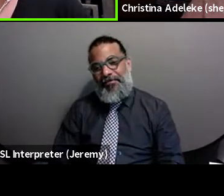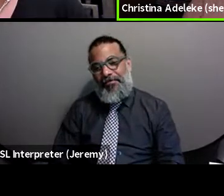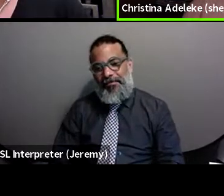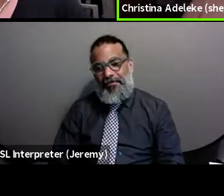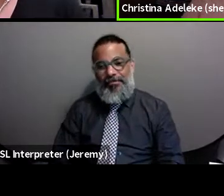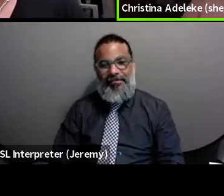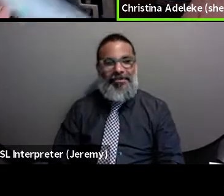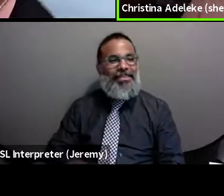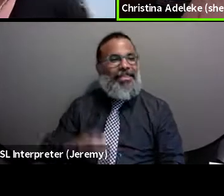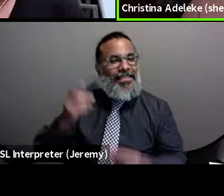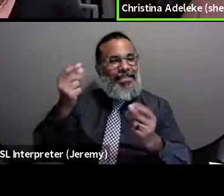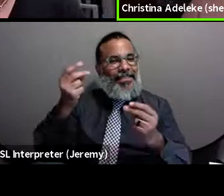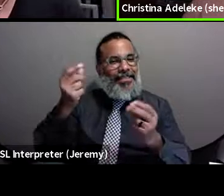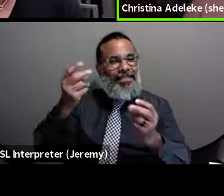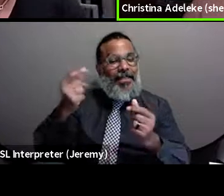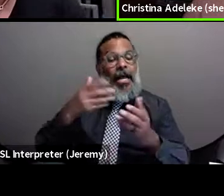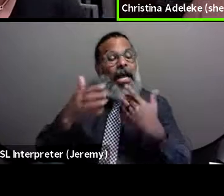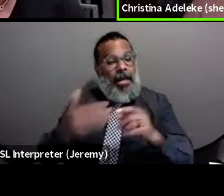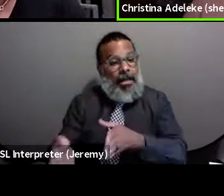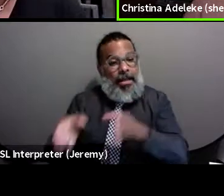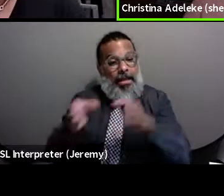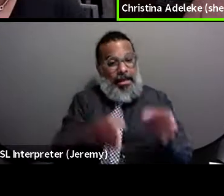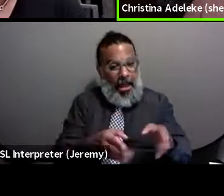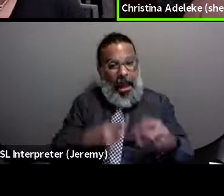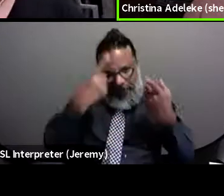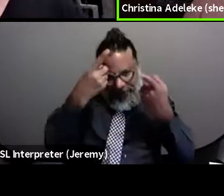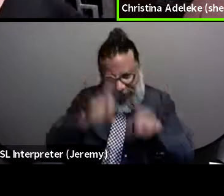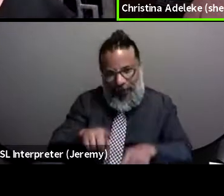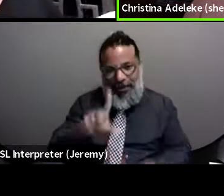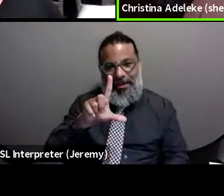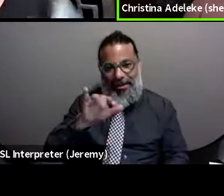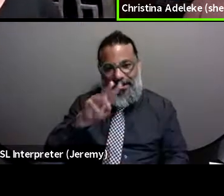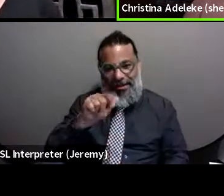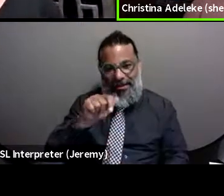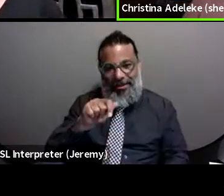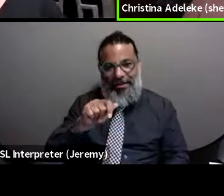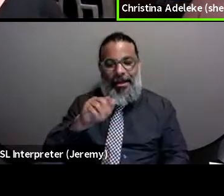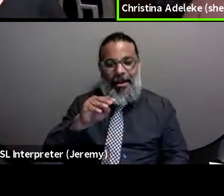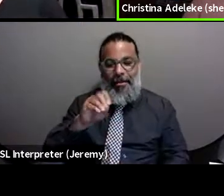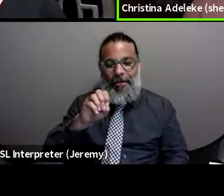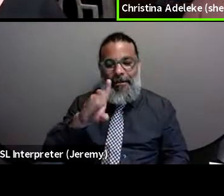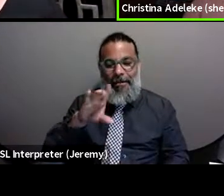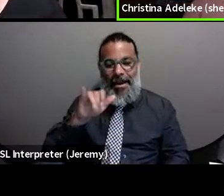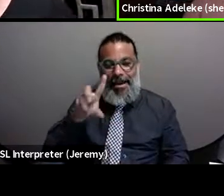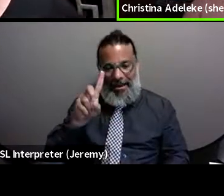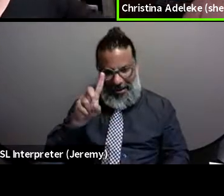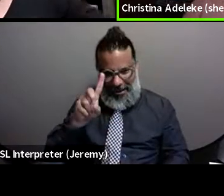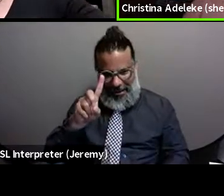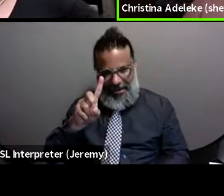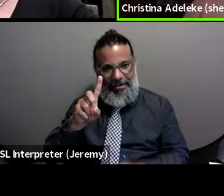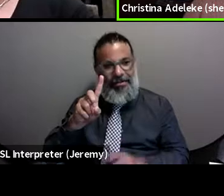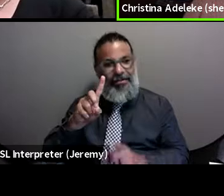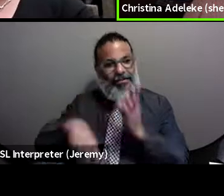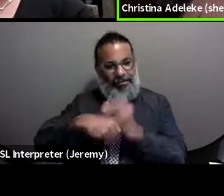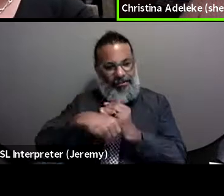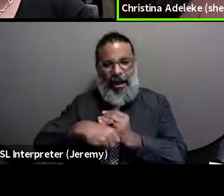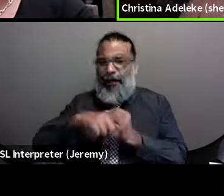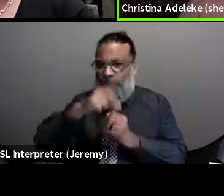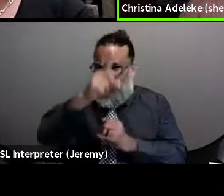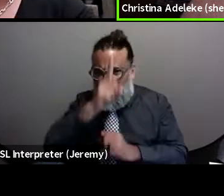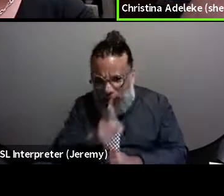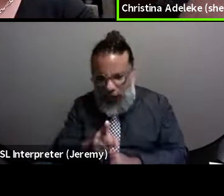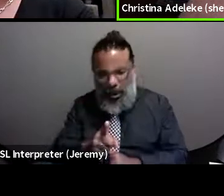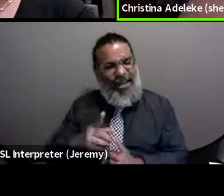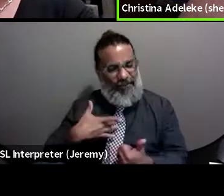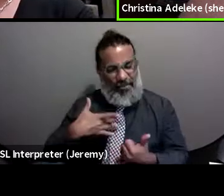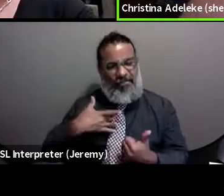Yes. All right. So I definitely agree with Linda, expansion, for sure, for sure. I think the federal government needs to step